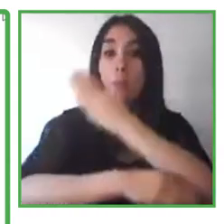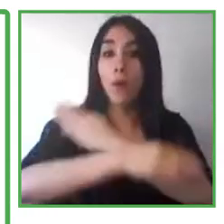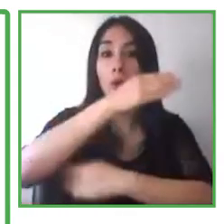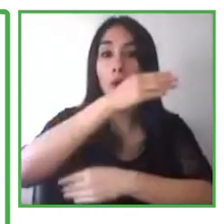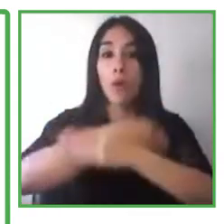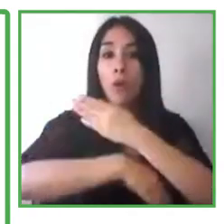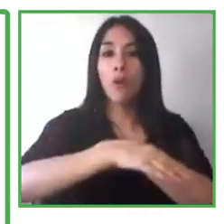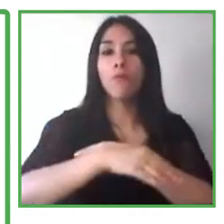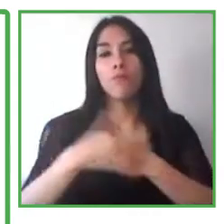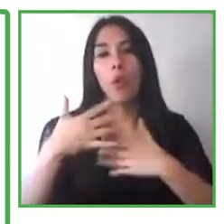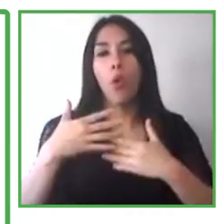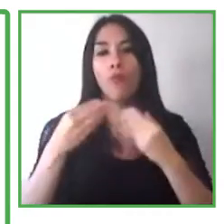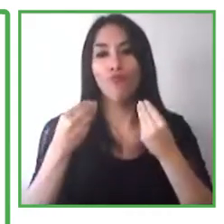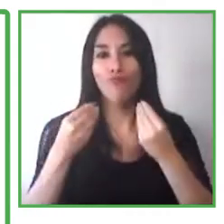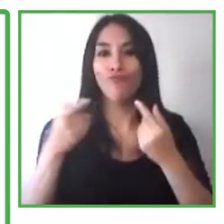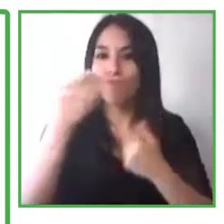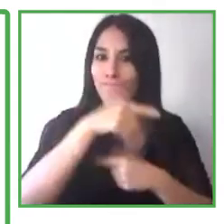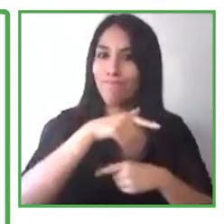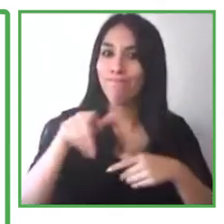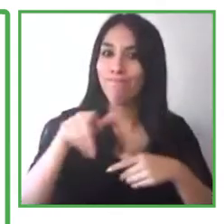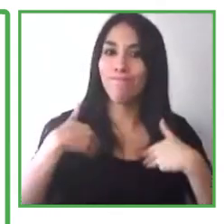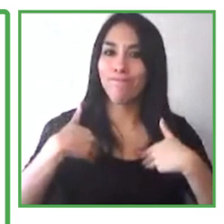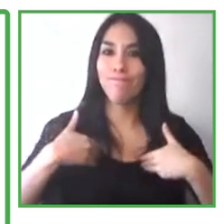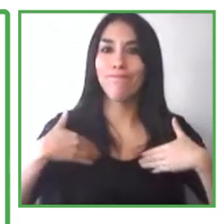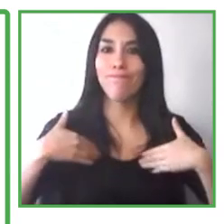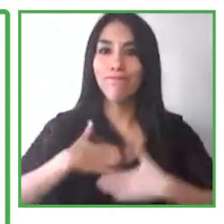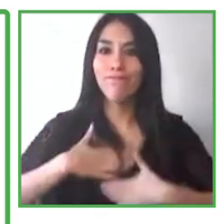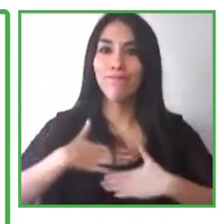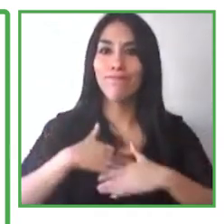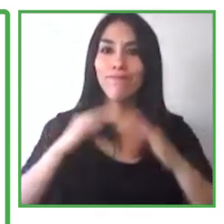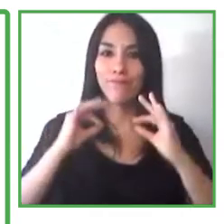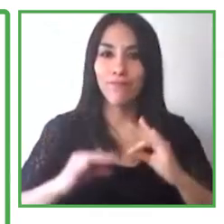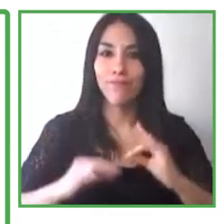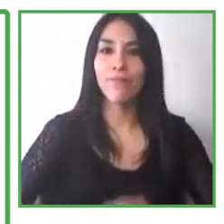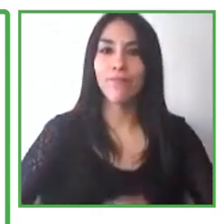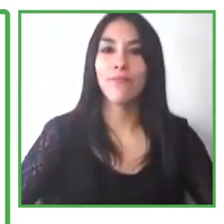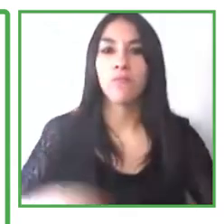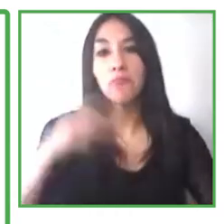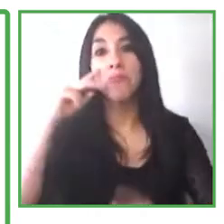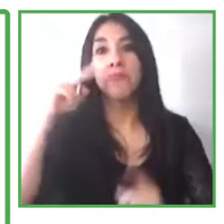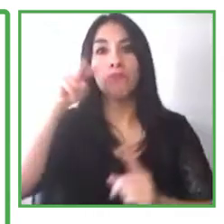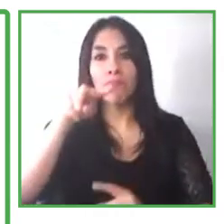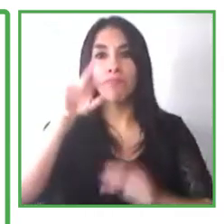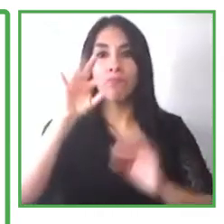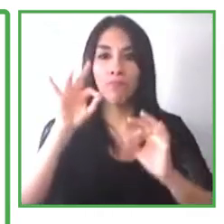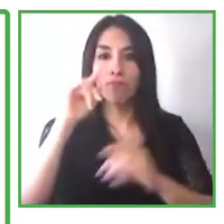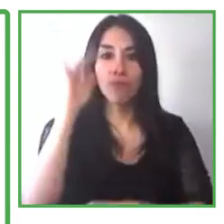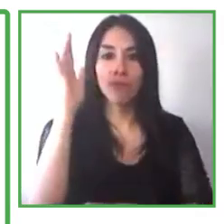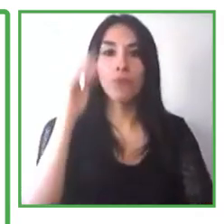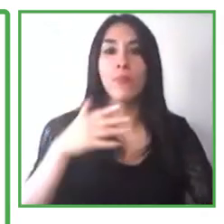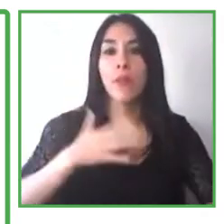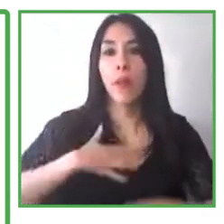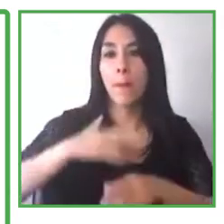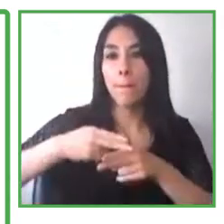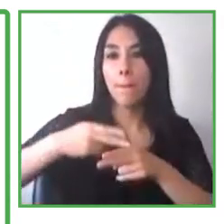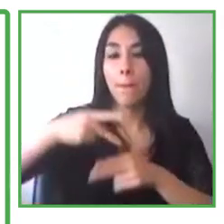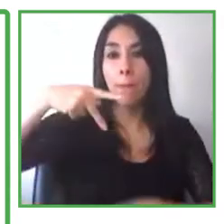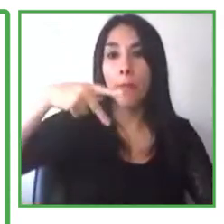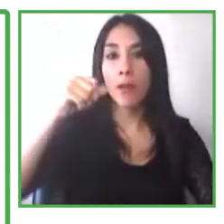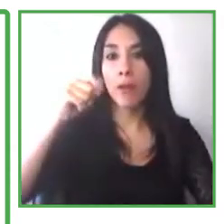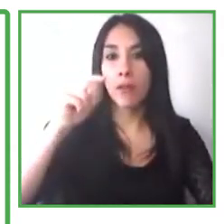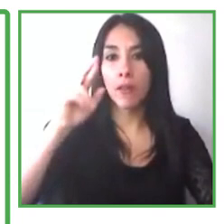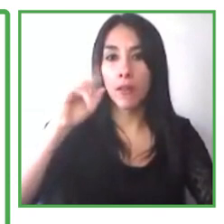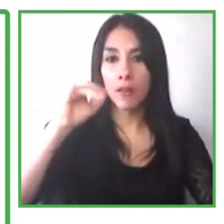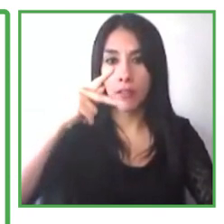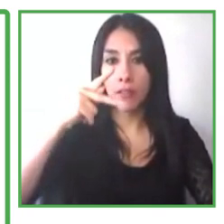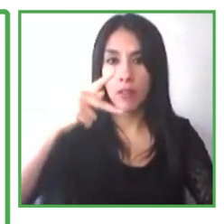long career in the IT industry in a couple of different large IT companies, global IT companies. Over the last few